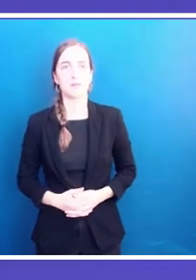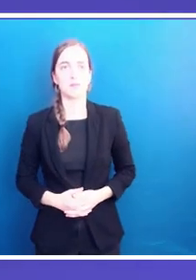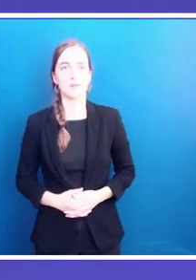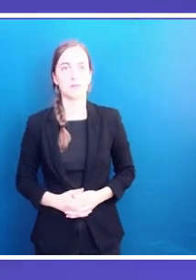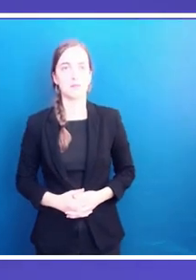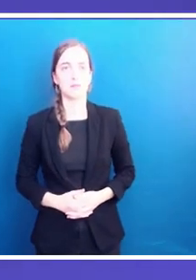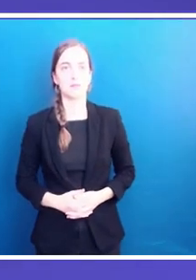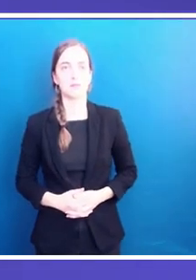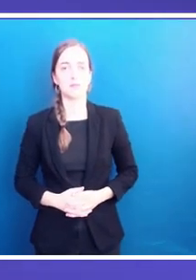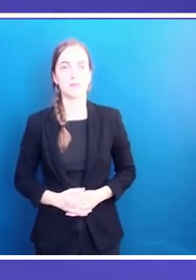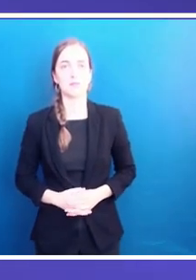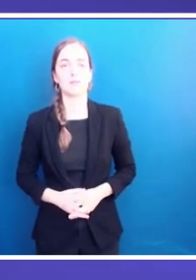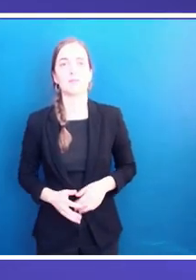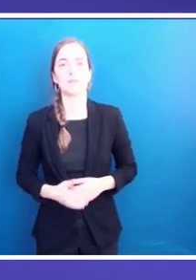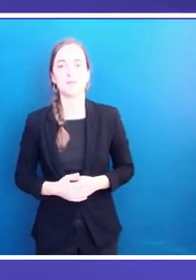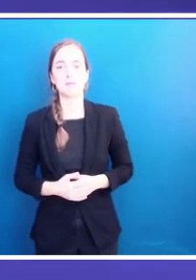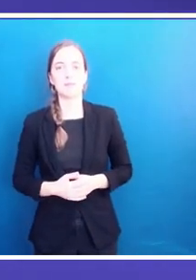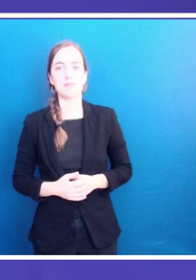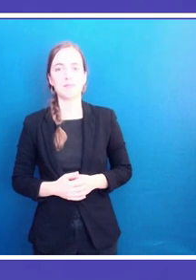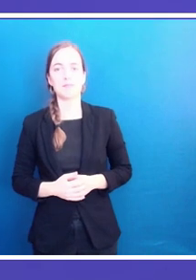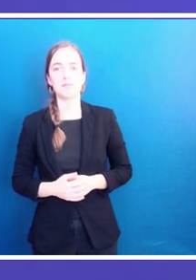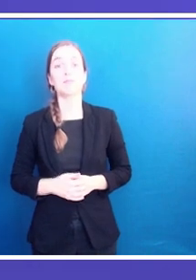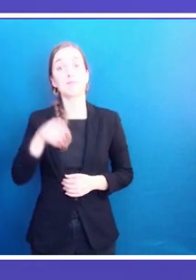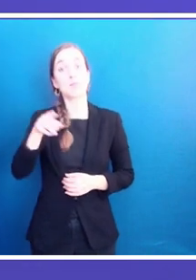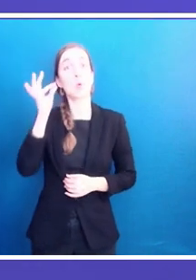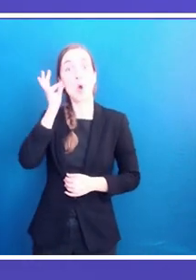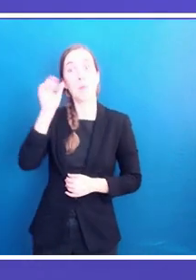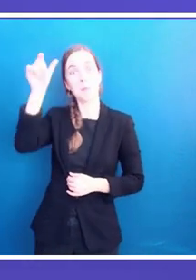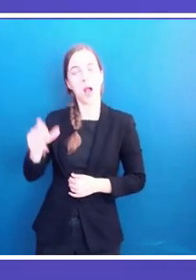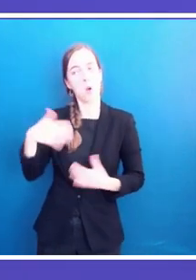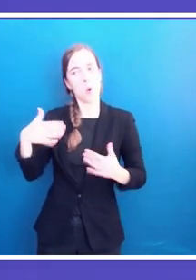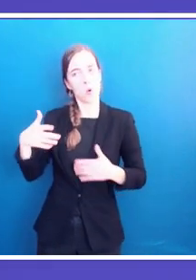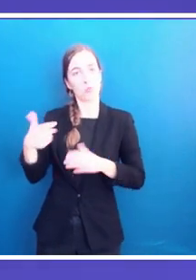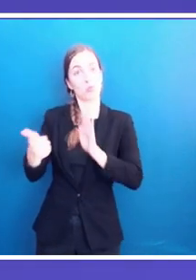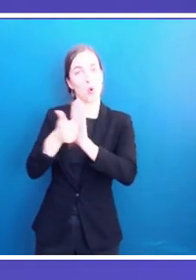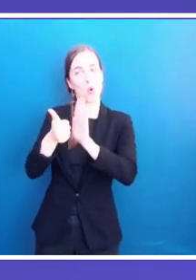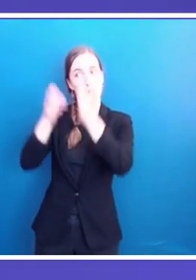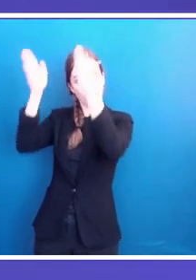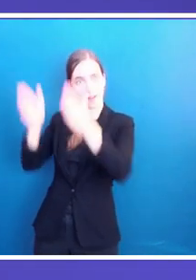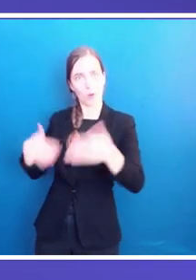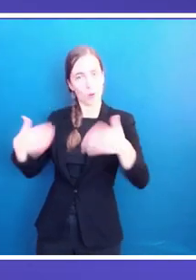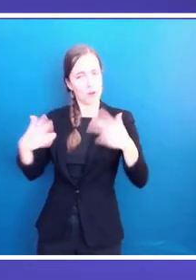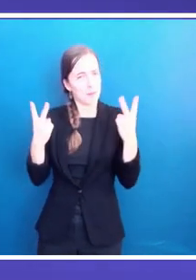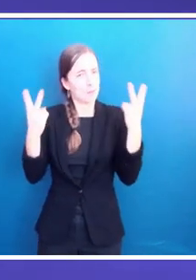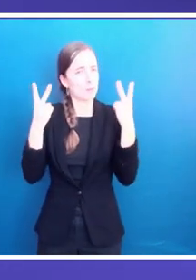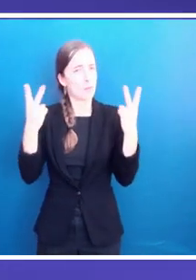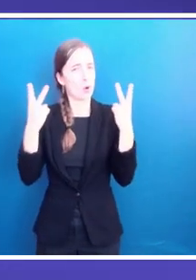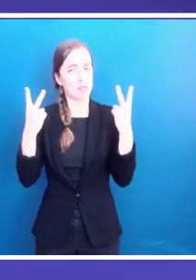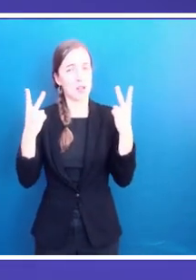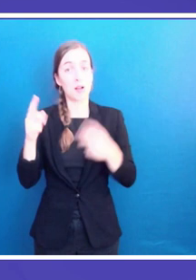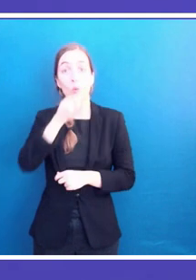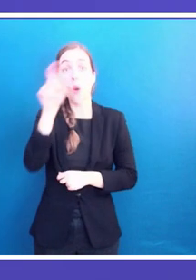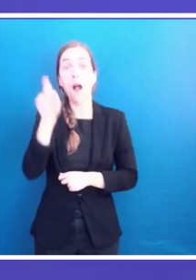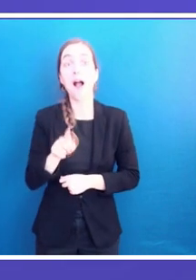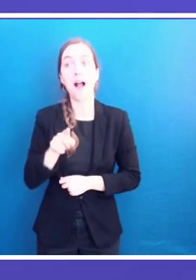So women were able to play a crucial role during difficult circumstances,